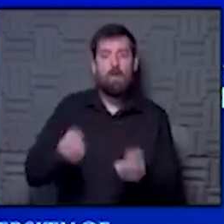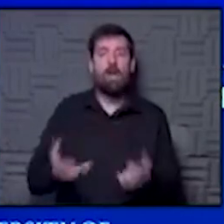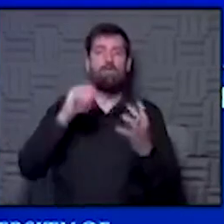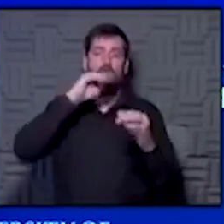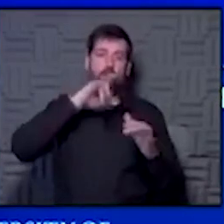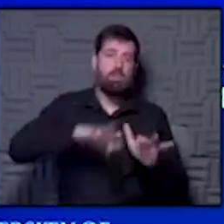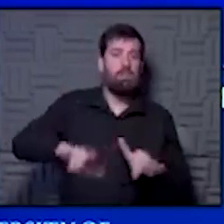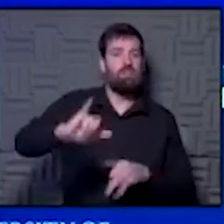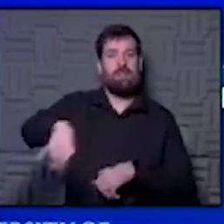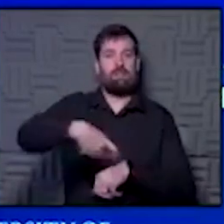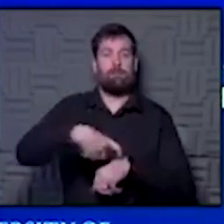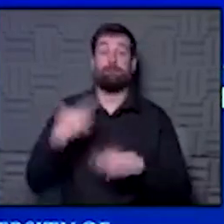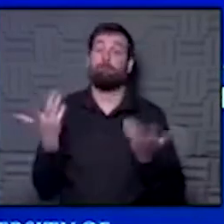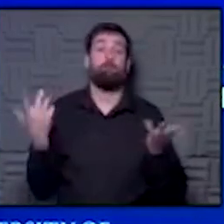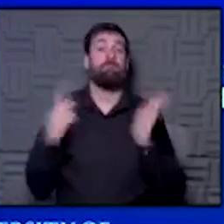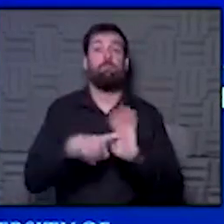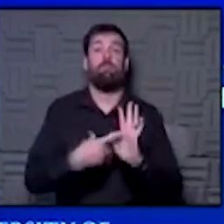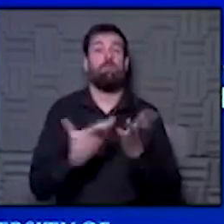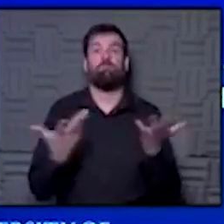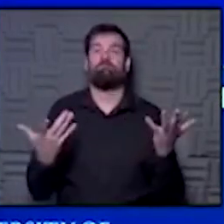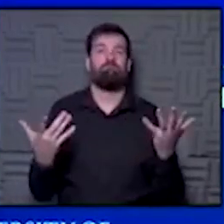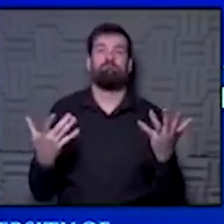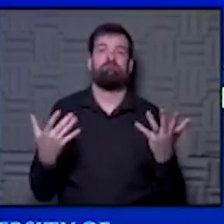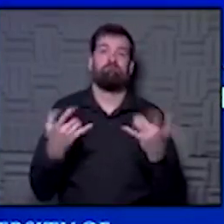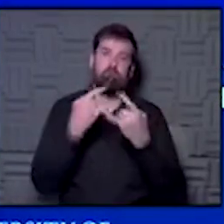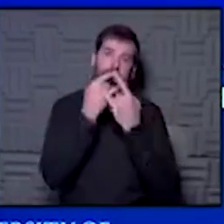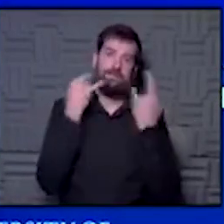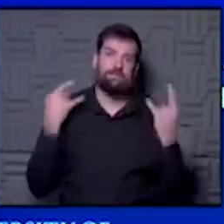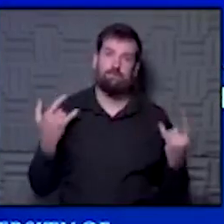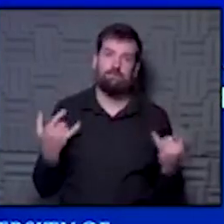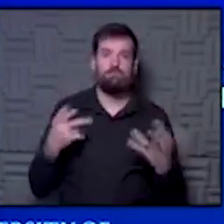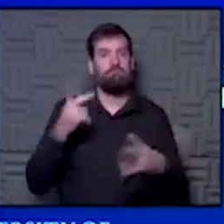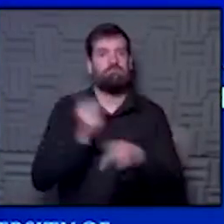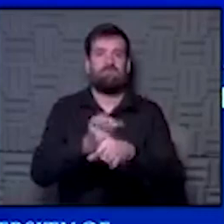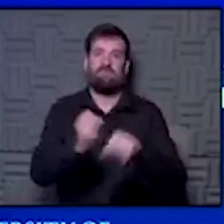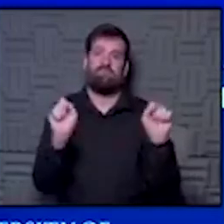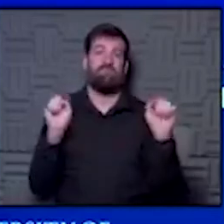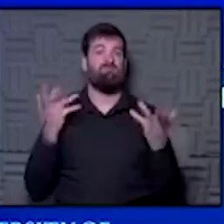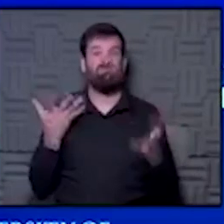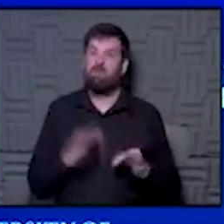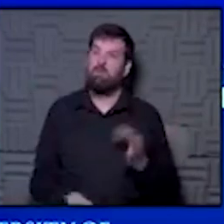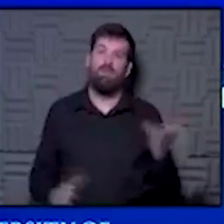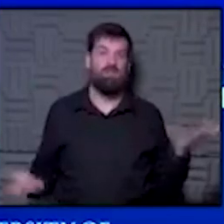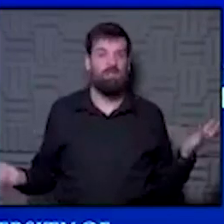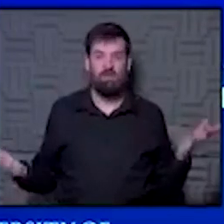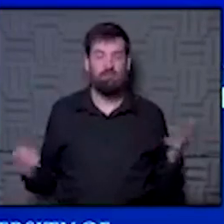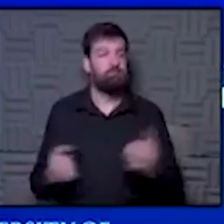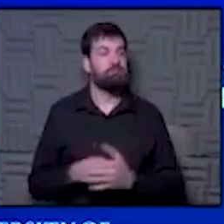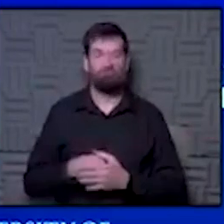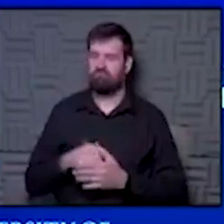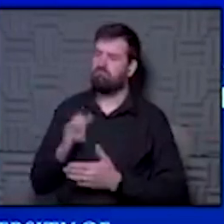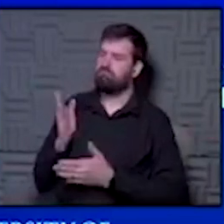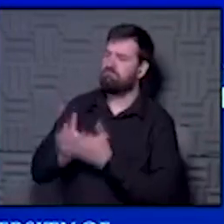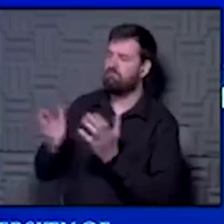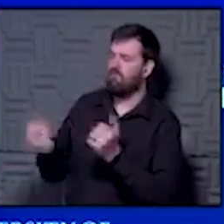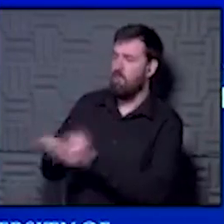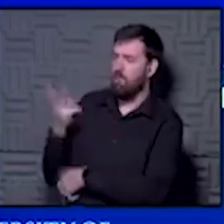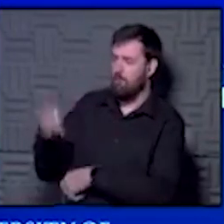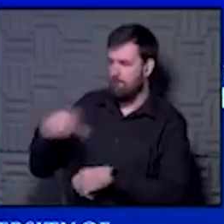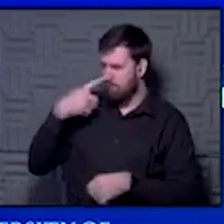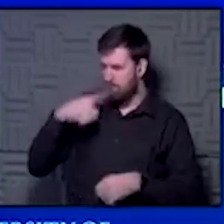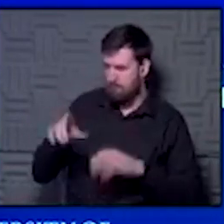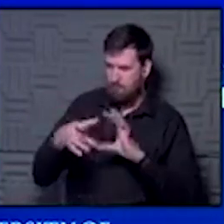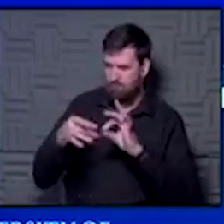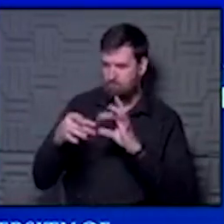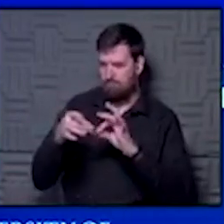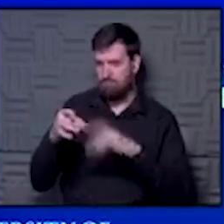at the time? Yeah. Let's just say this. Wear a mask. That's how you stay safe. Wear a mask. It's pretty simple. And then he just had some follow-ups. If you would just talk